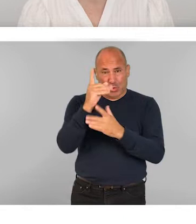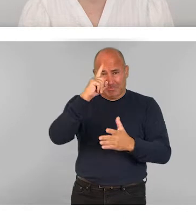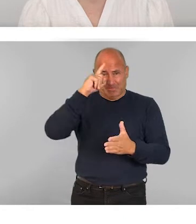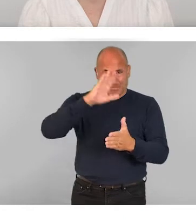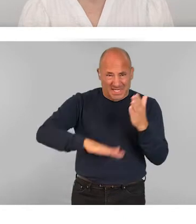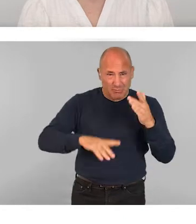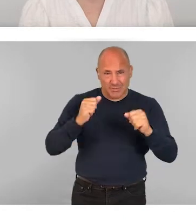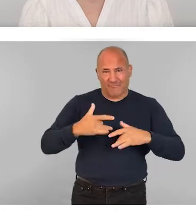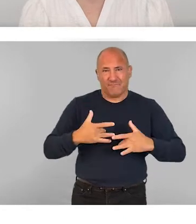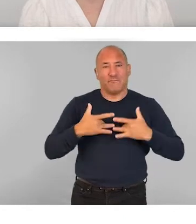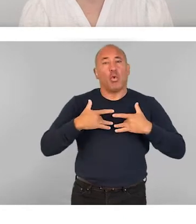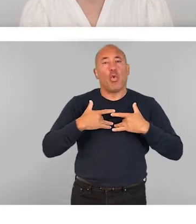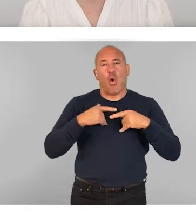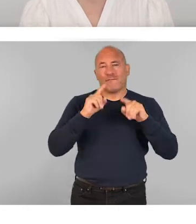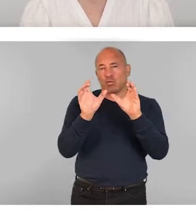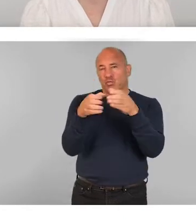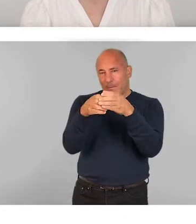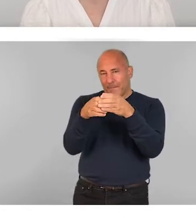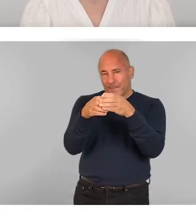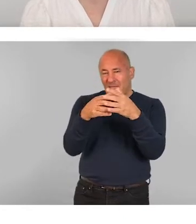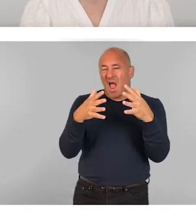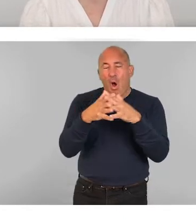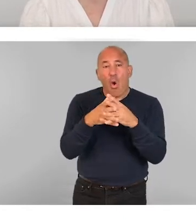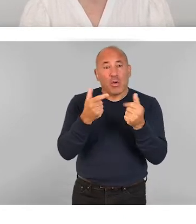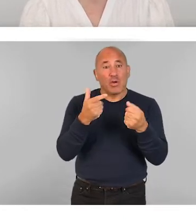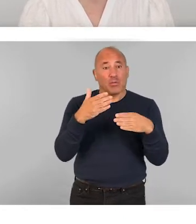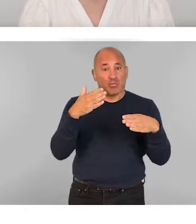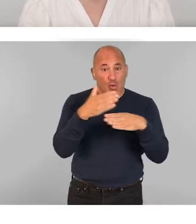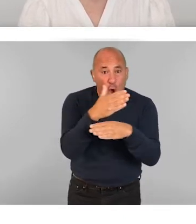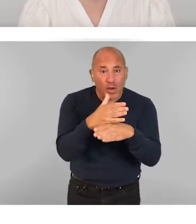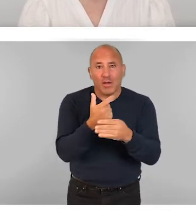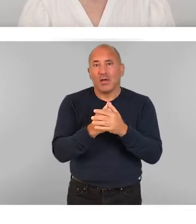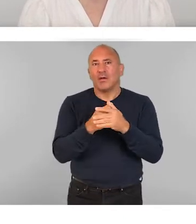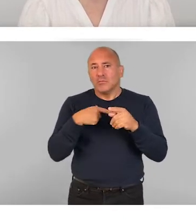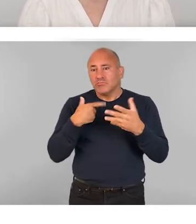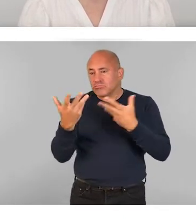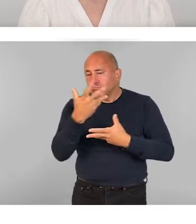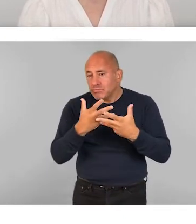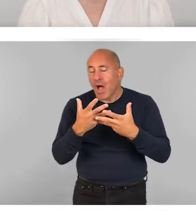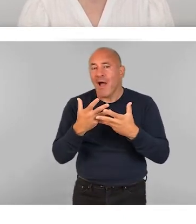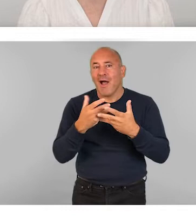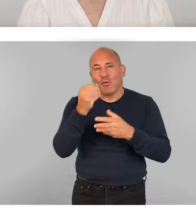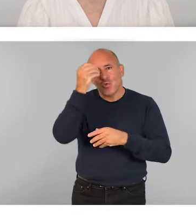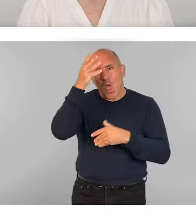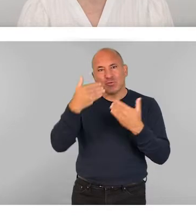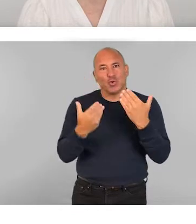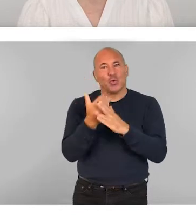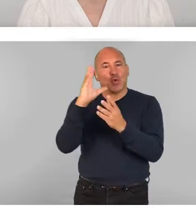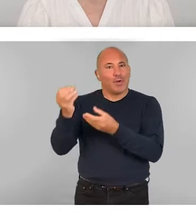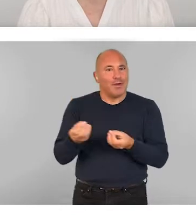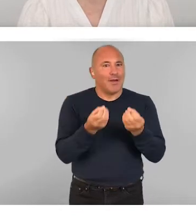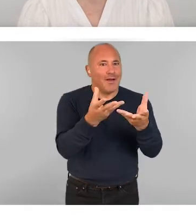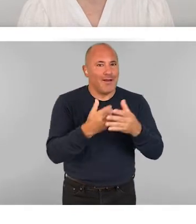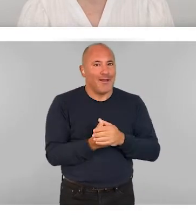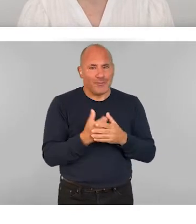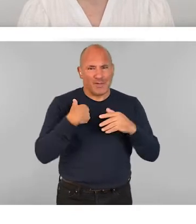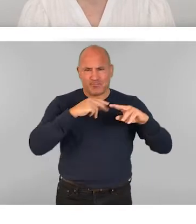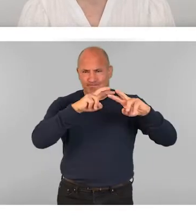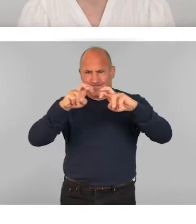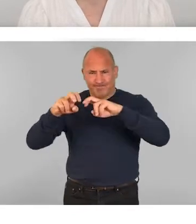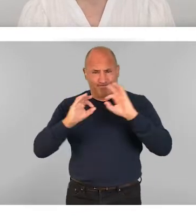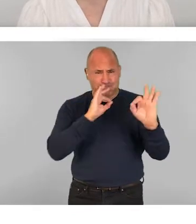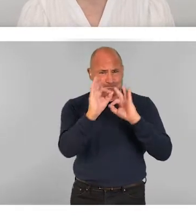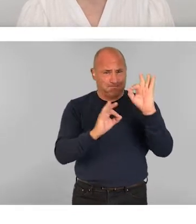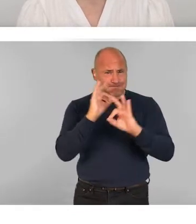means of practice in order to generate new applied knowledge. We conducted an initial rapid review of resources on access in the UK